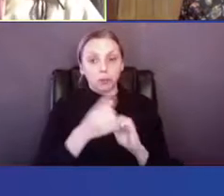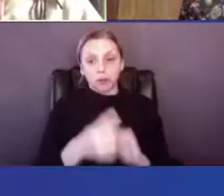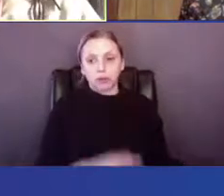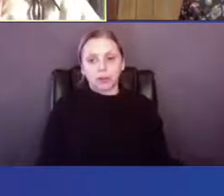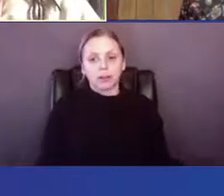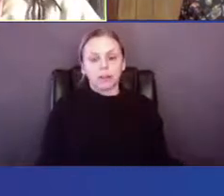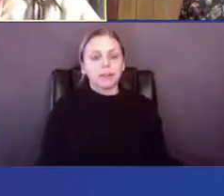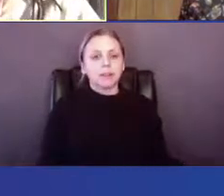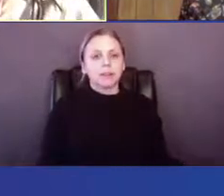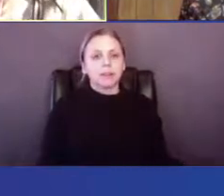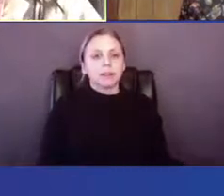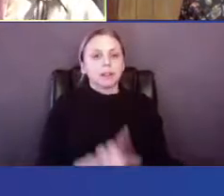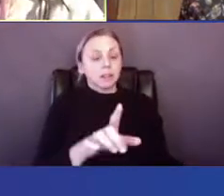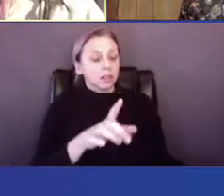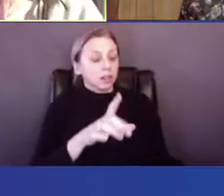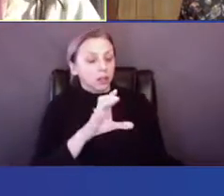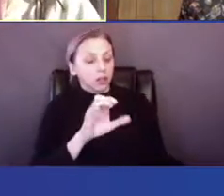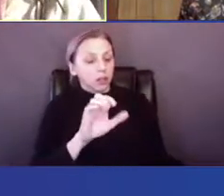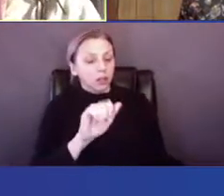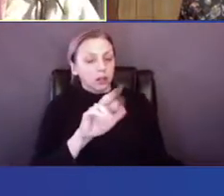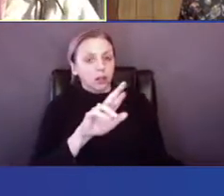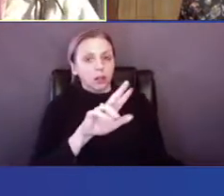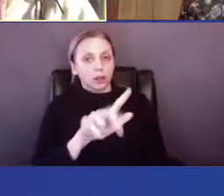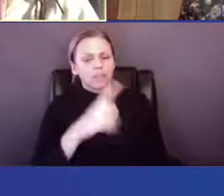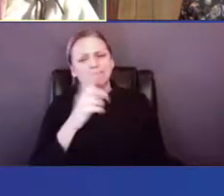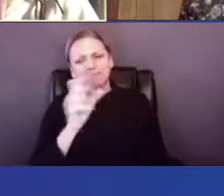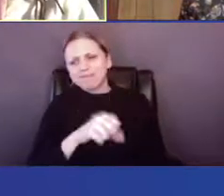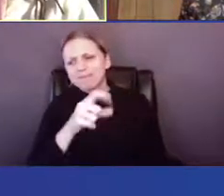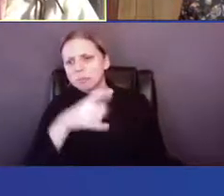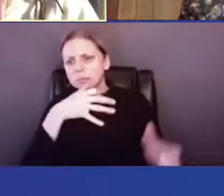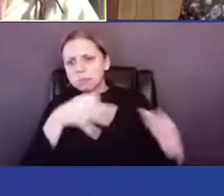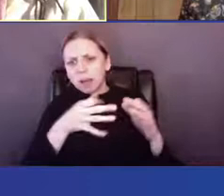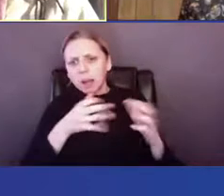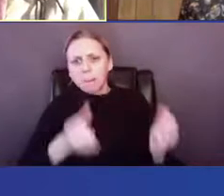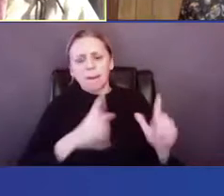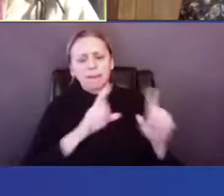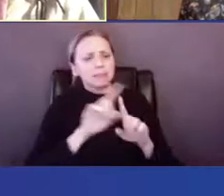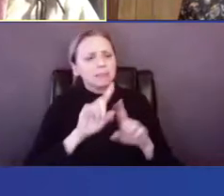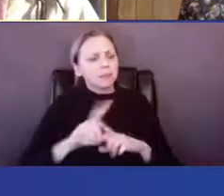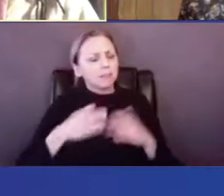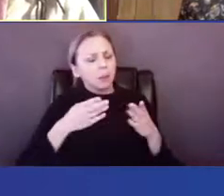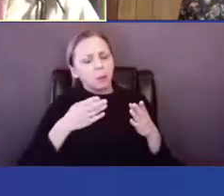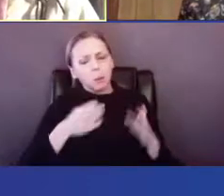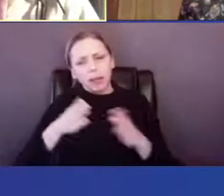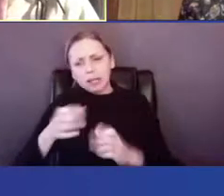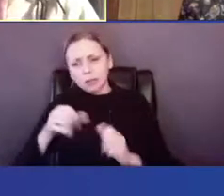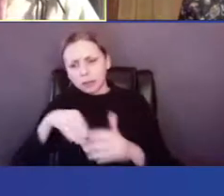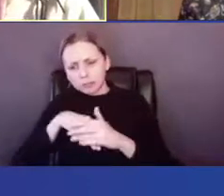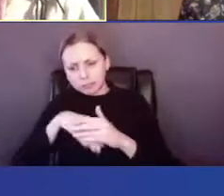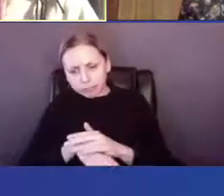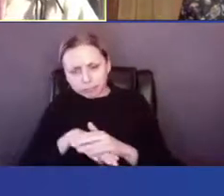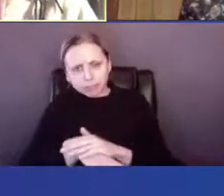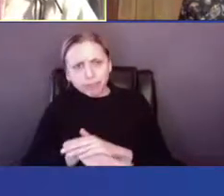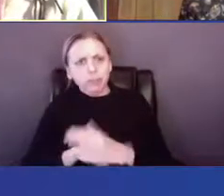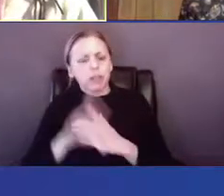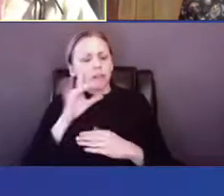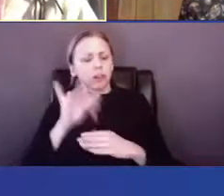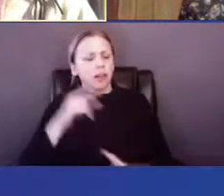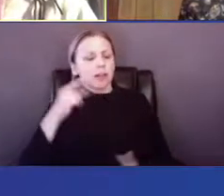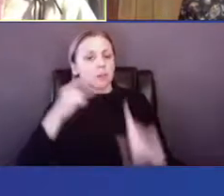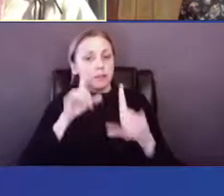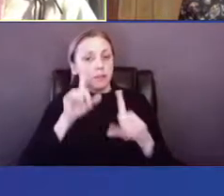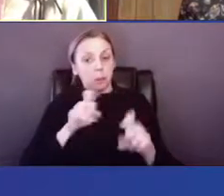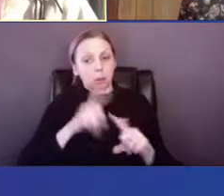Yeah, as you say, there are lots of ways to enter into even just that specific question. But I'm